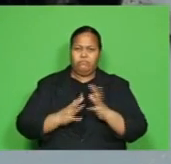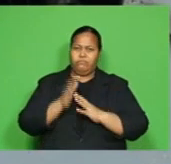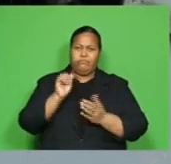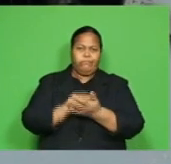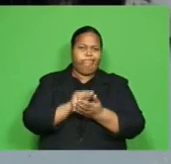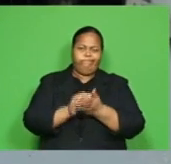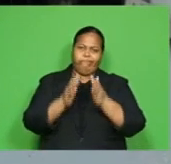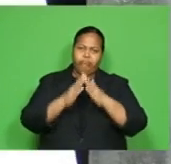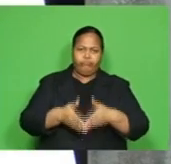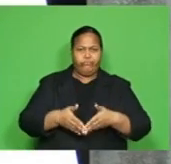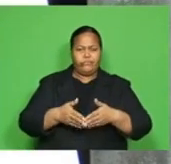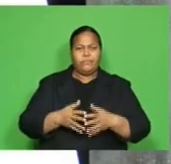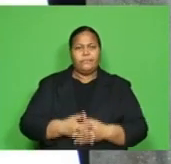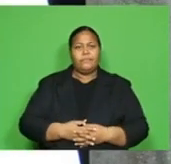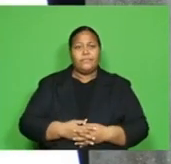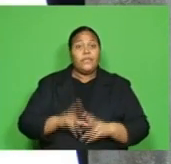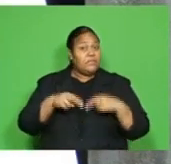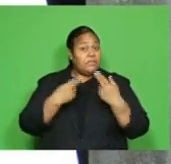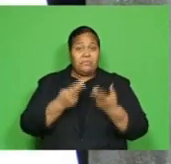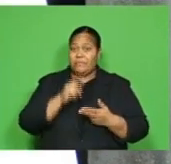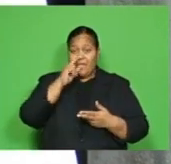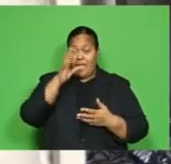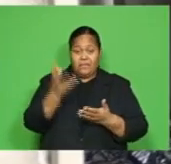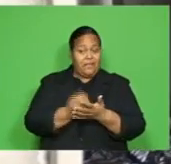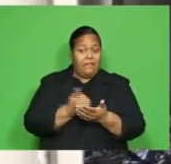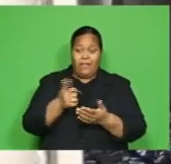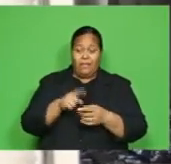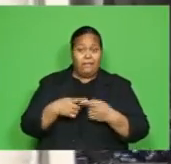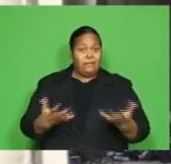says the family was not able to save anything.